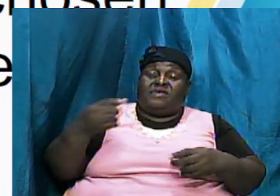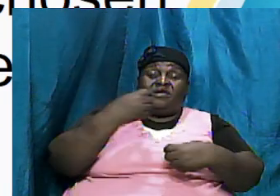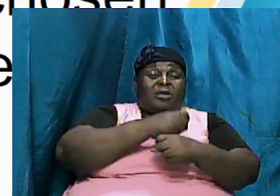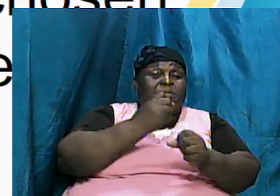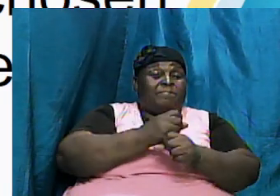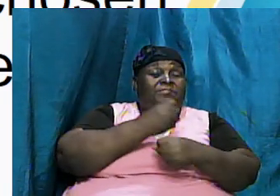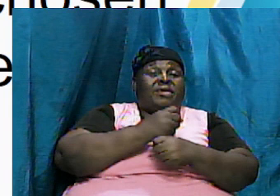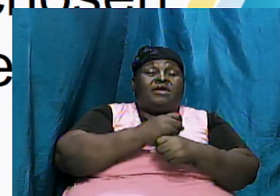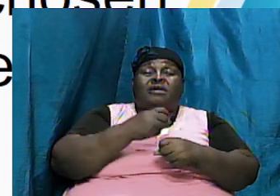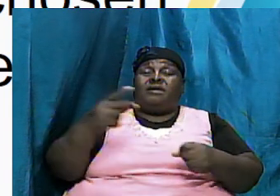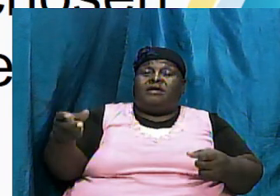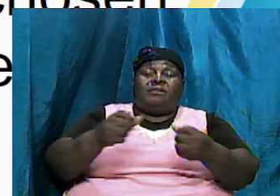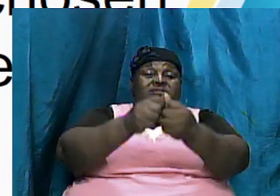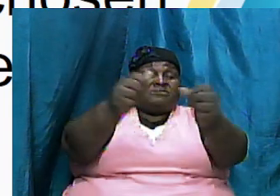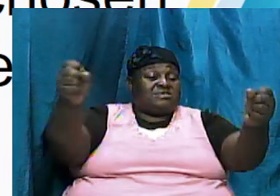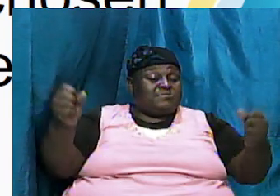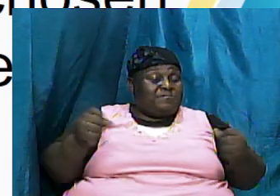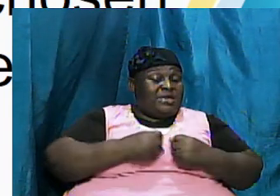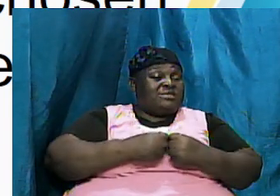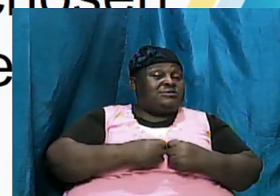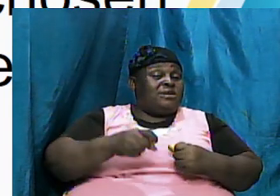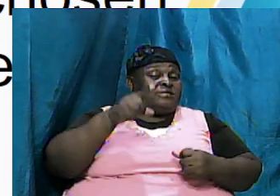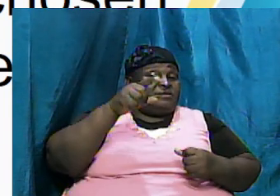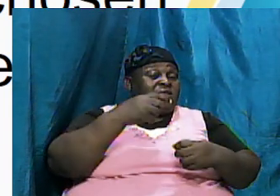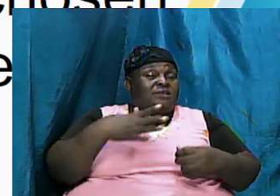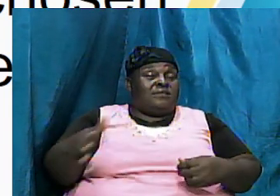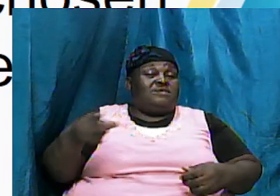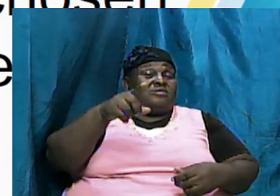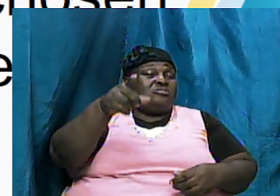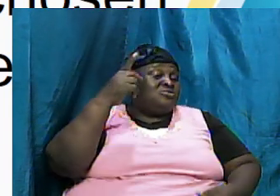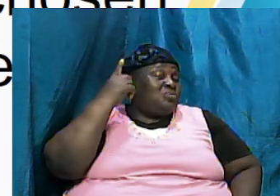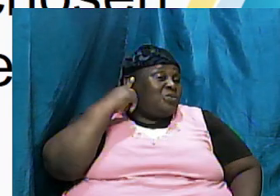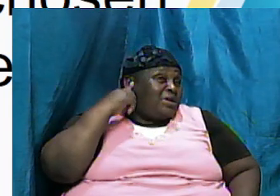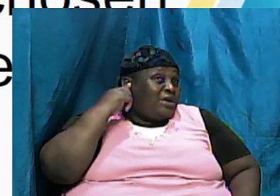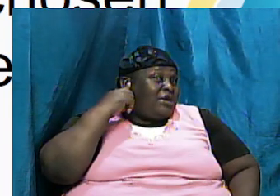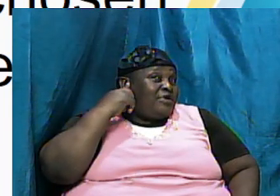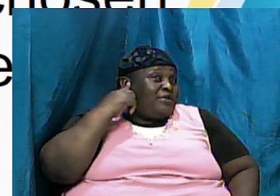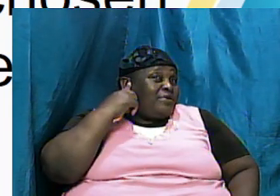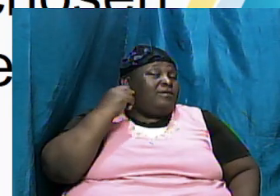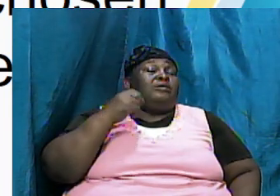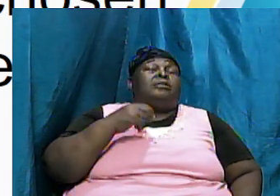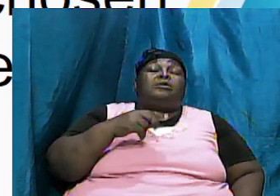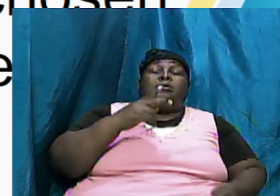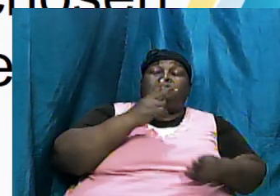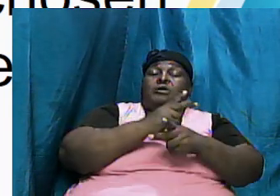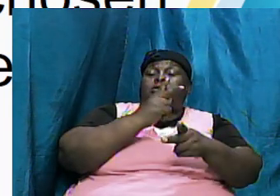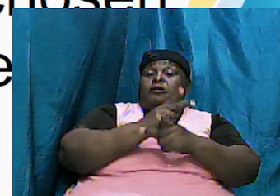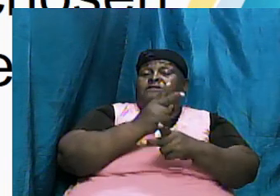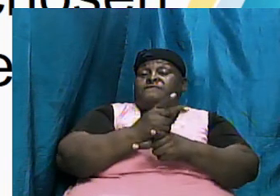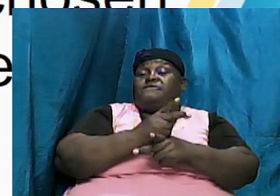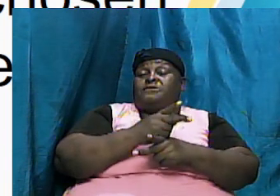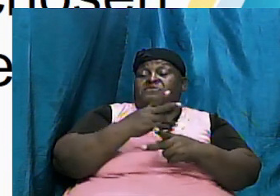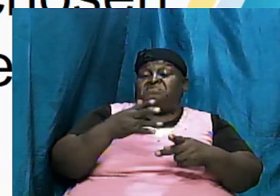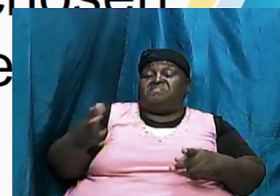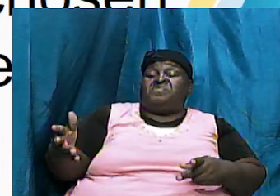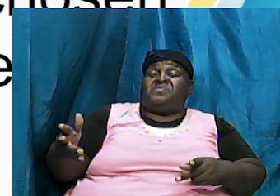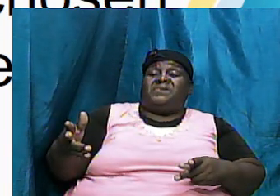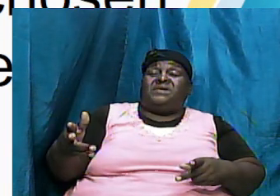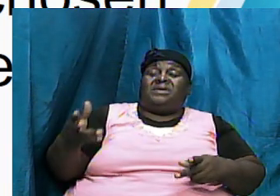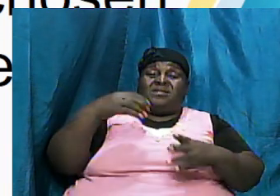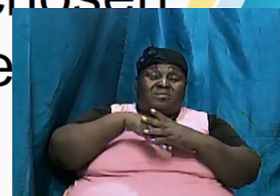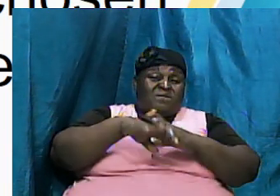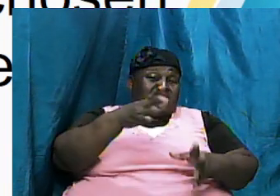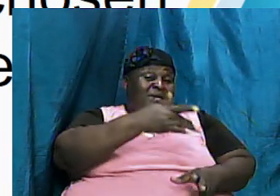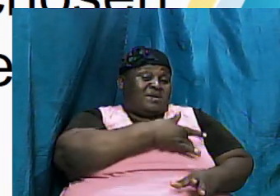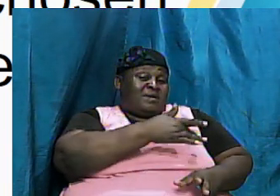come into your space be careful of the things that you allow to come into your system be careful of the things that we allow to come into